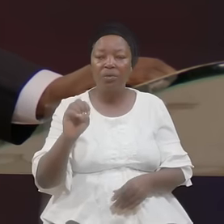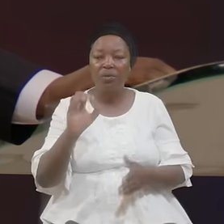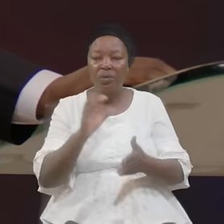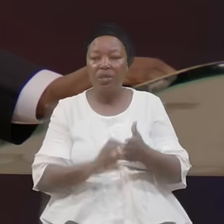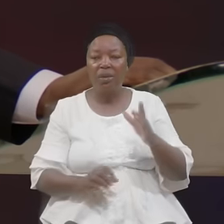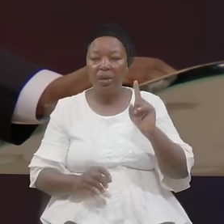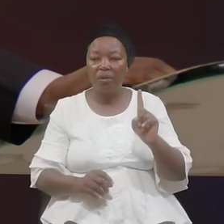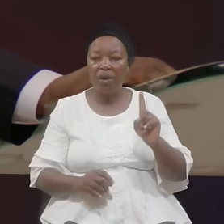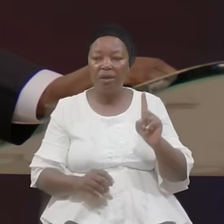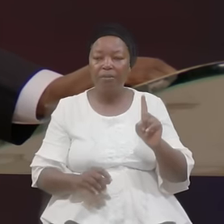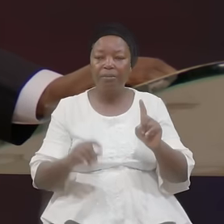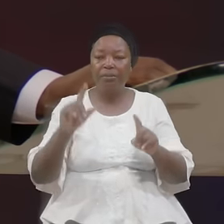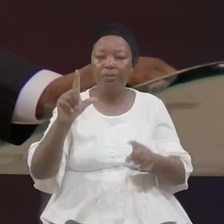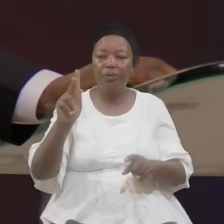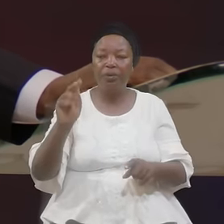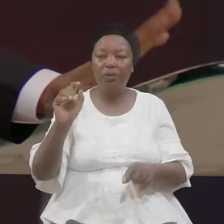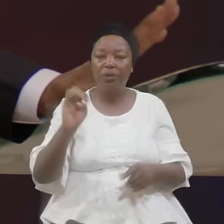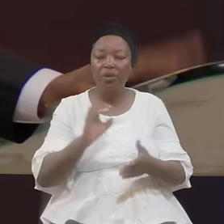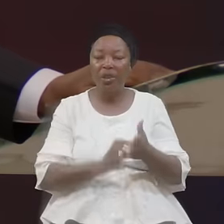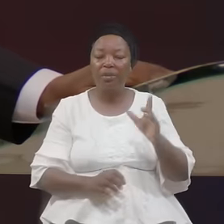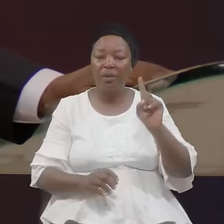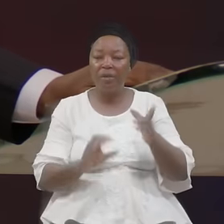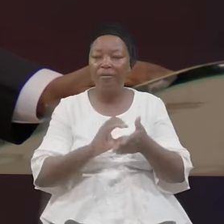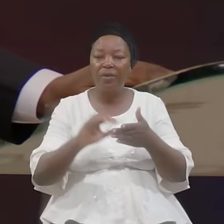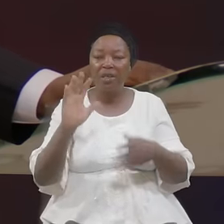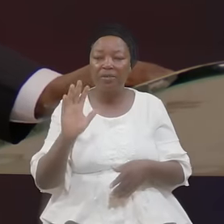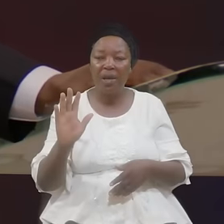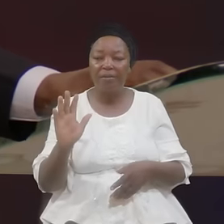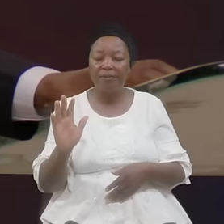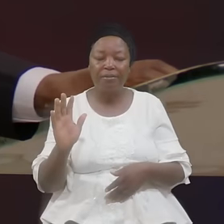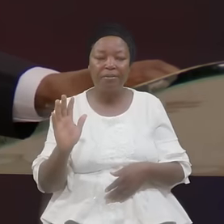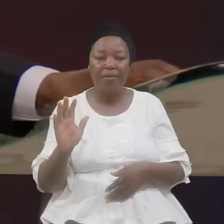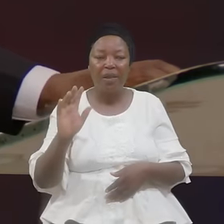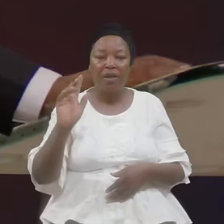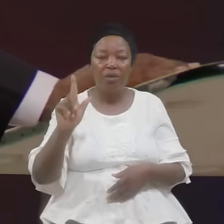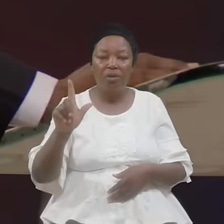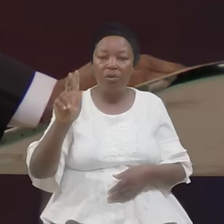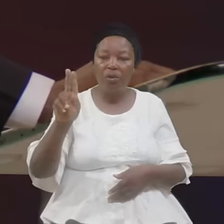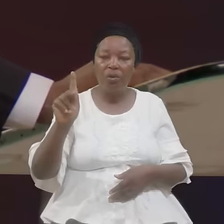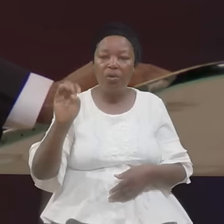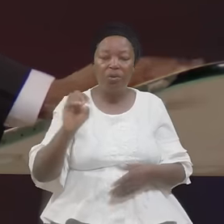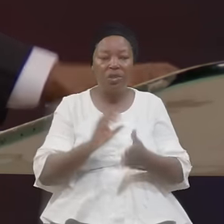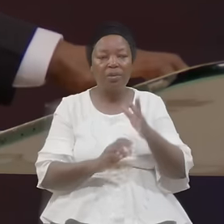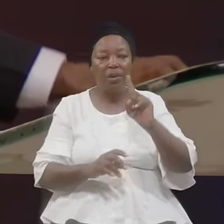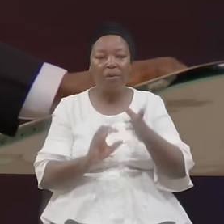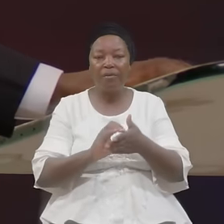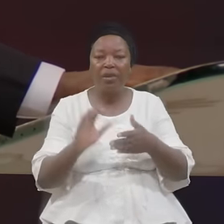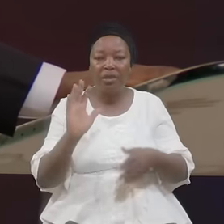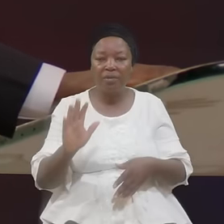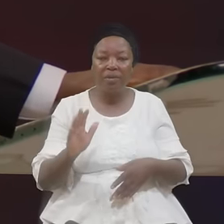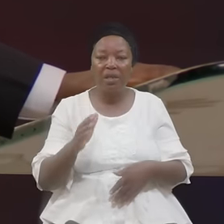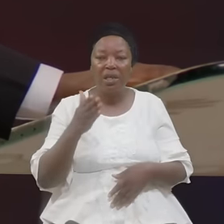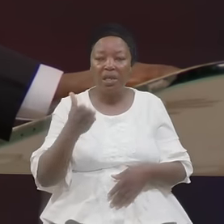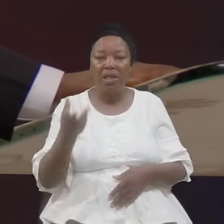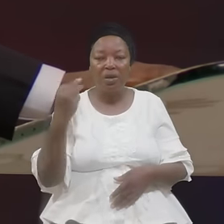Reading From Verse Five Luke Chapter One Reading From Verse Five There Was In